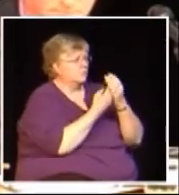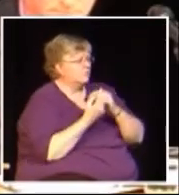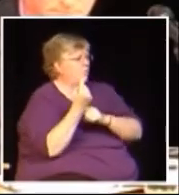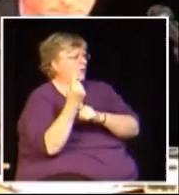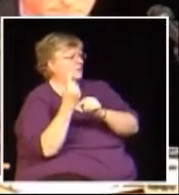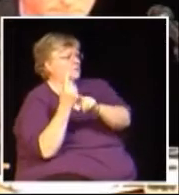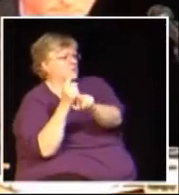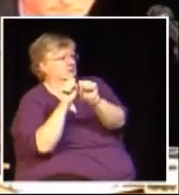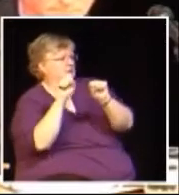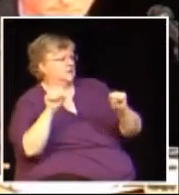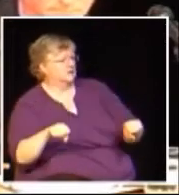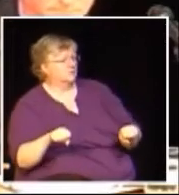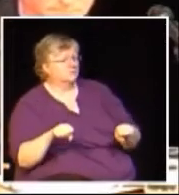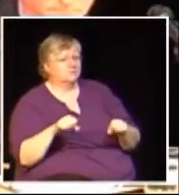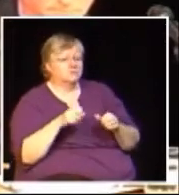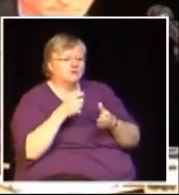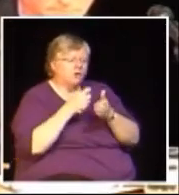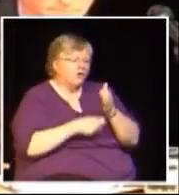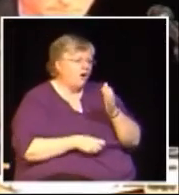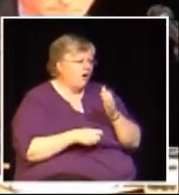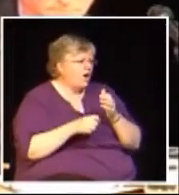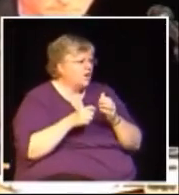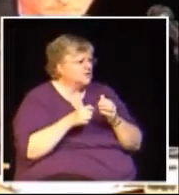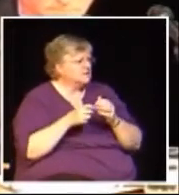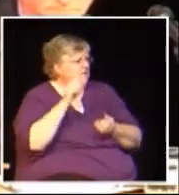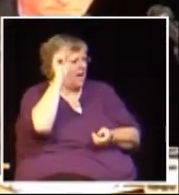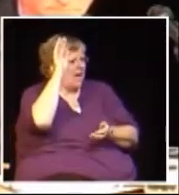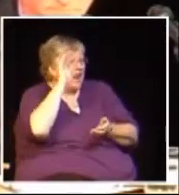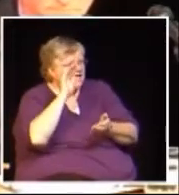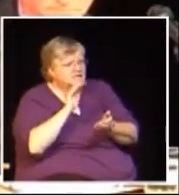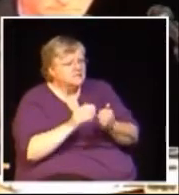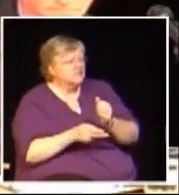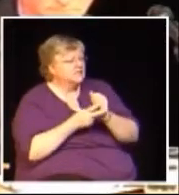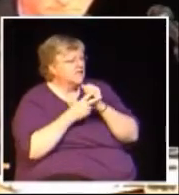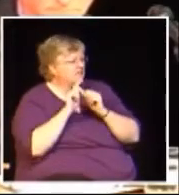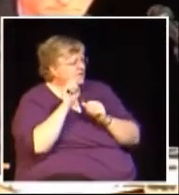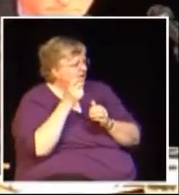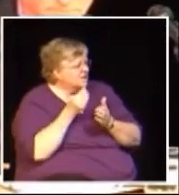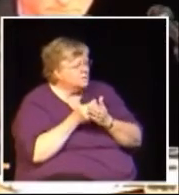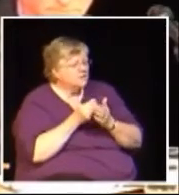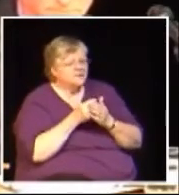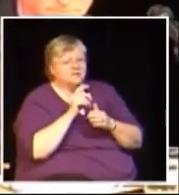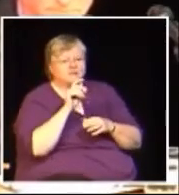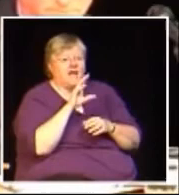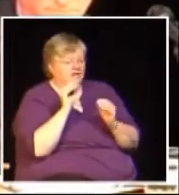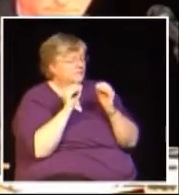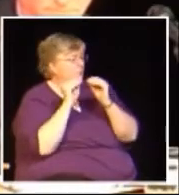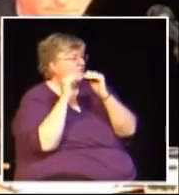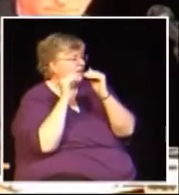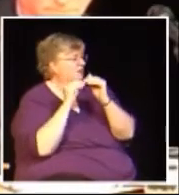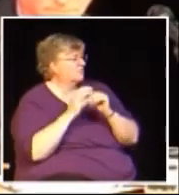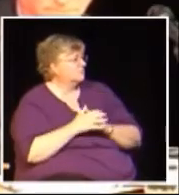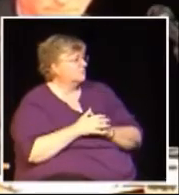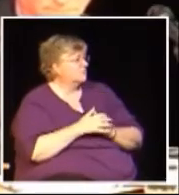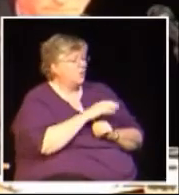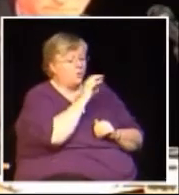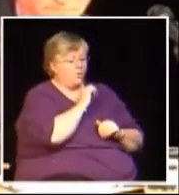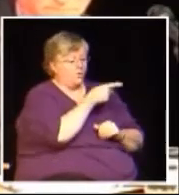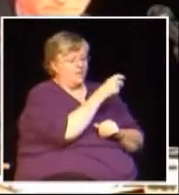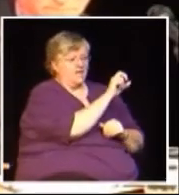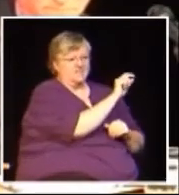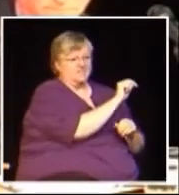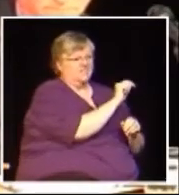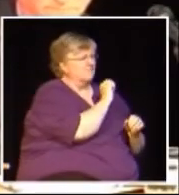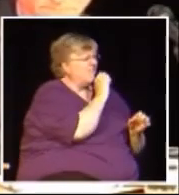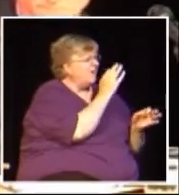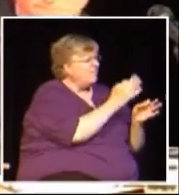administering and auditing, and that's efficient. It's cost-effective to administer and it's fair. The old